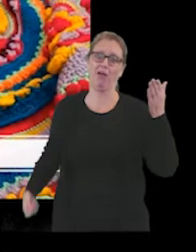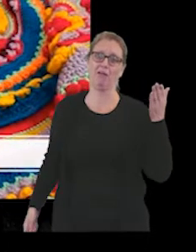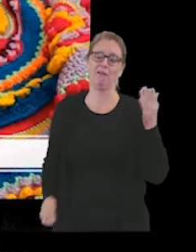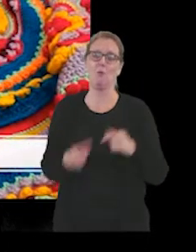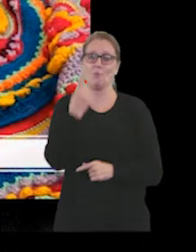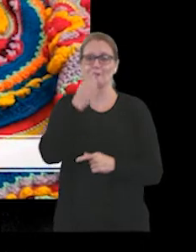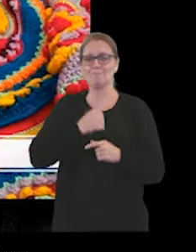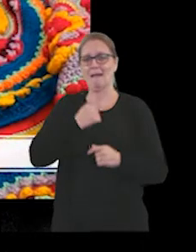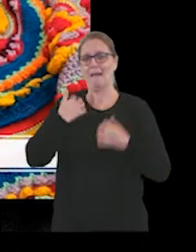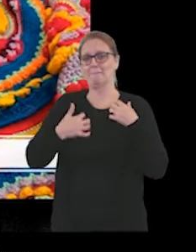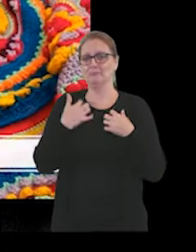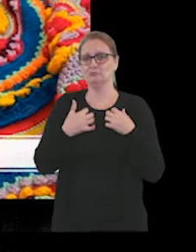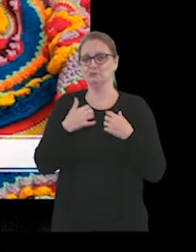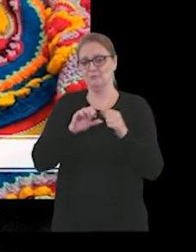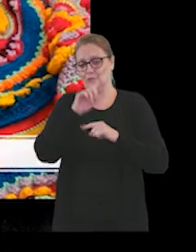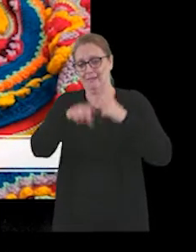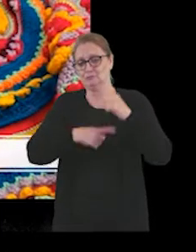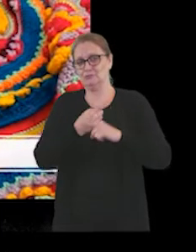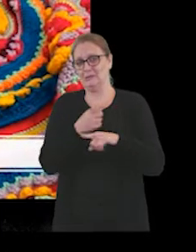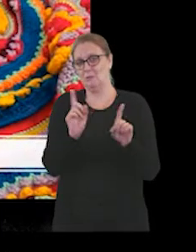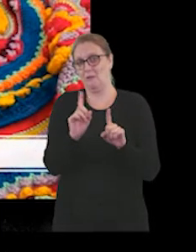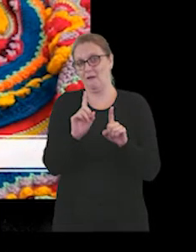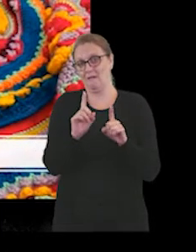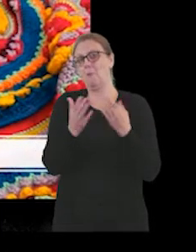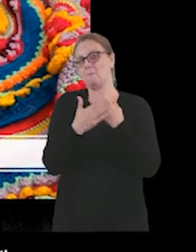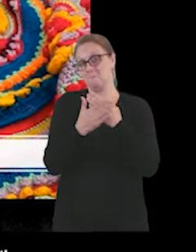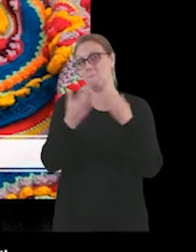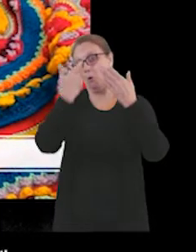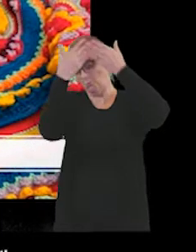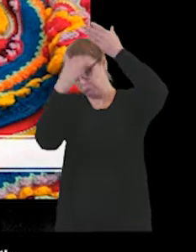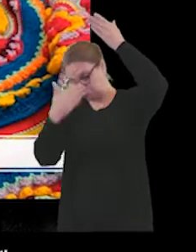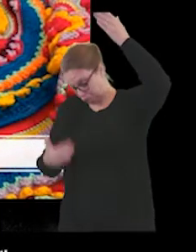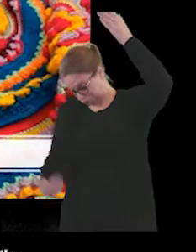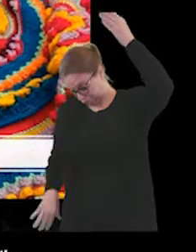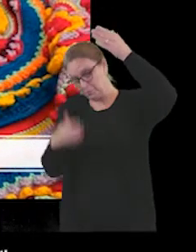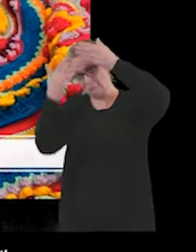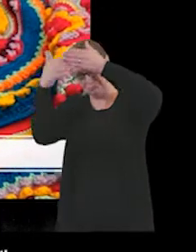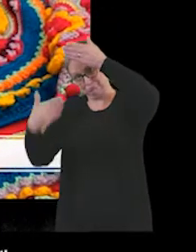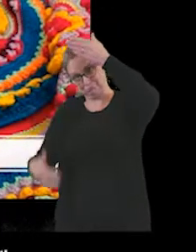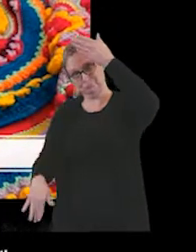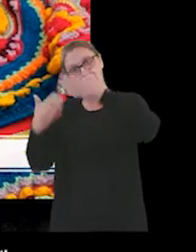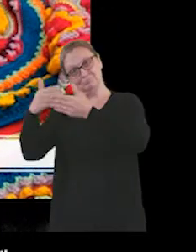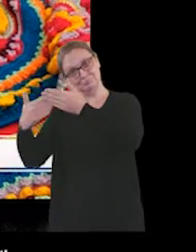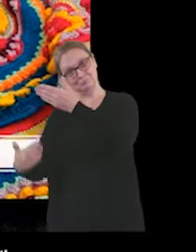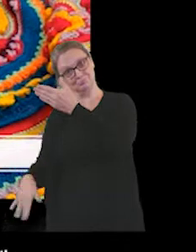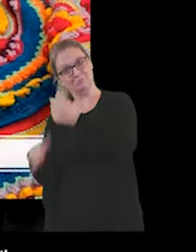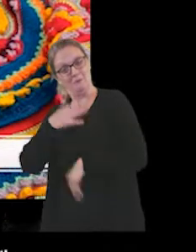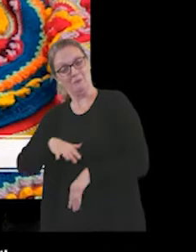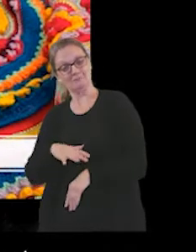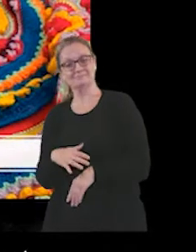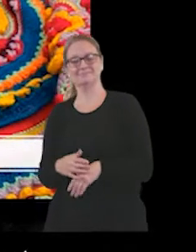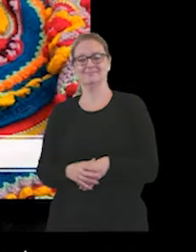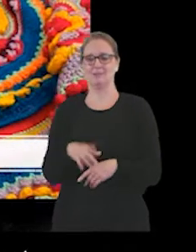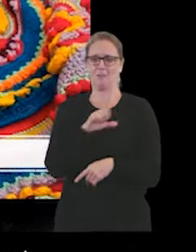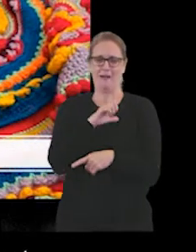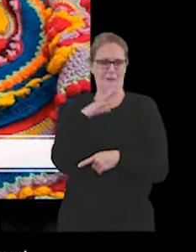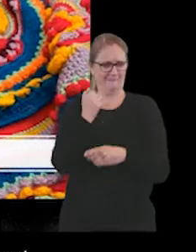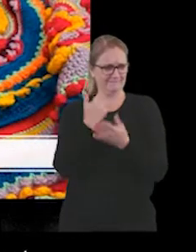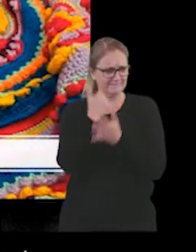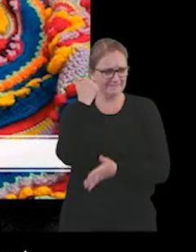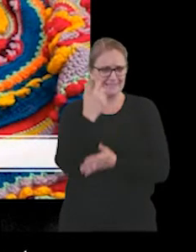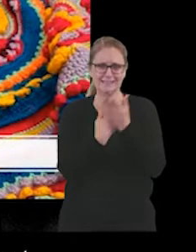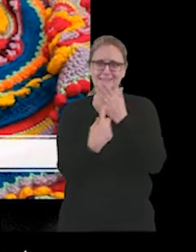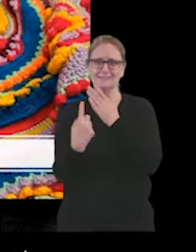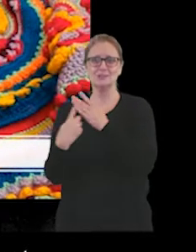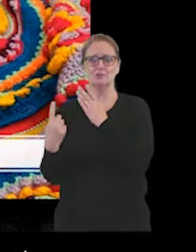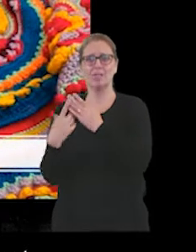one of my ambitions for next year is for it to be even longer, because as said at the start, we've got some fantastic individuals and we've